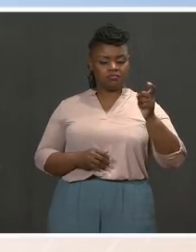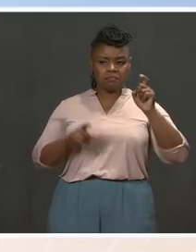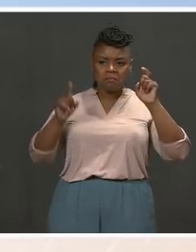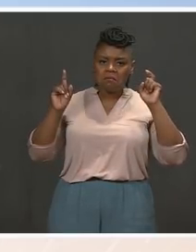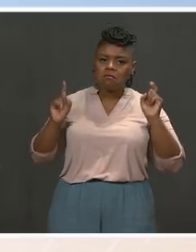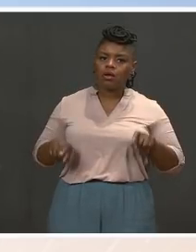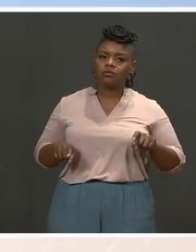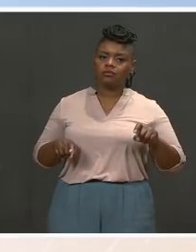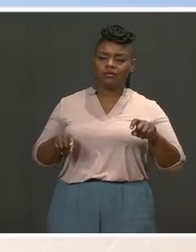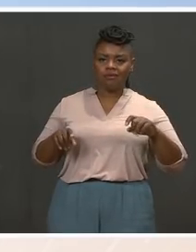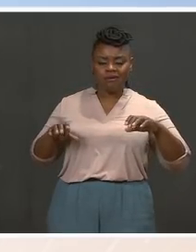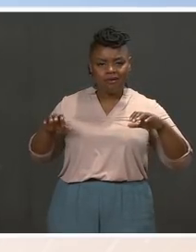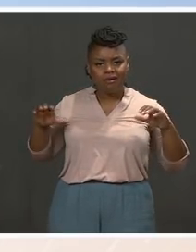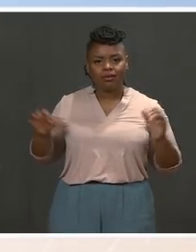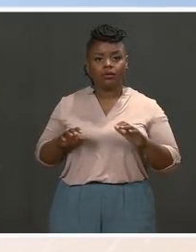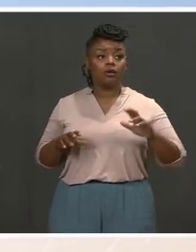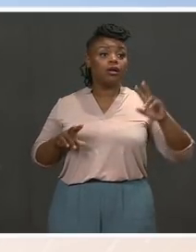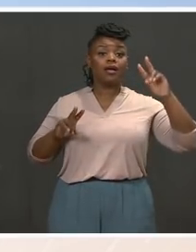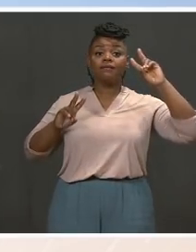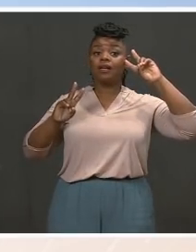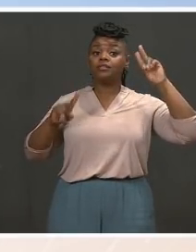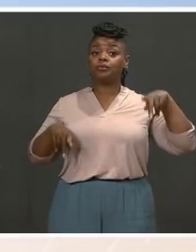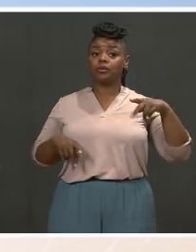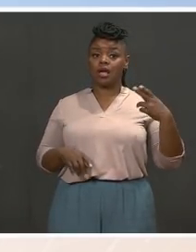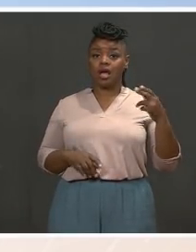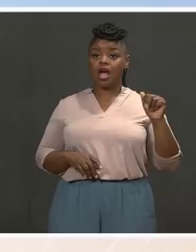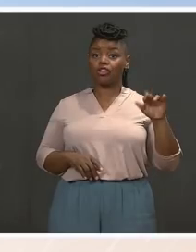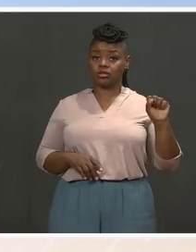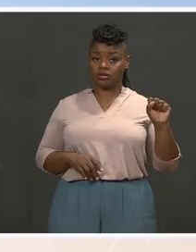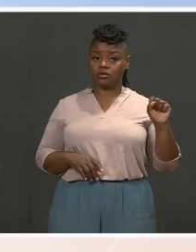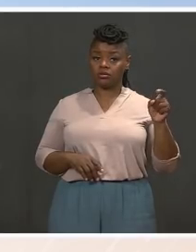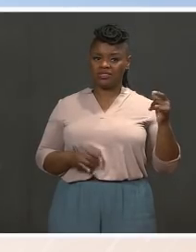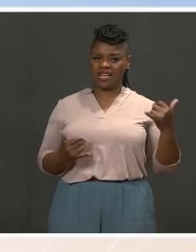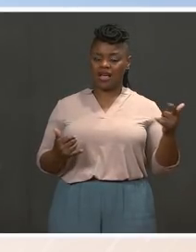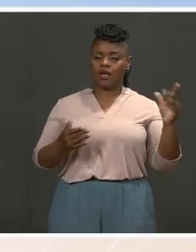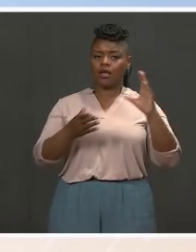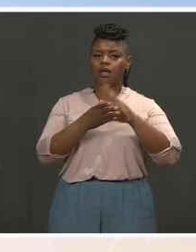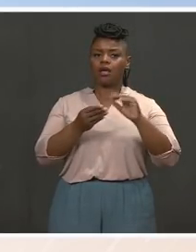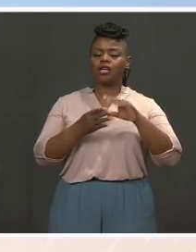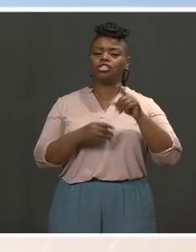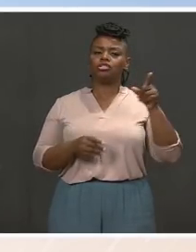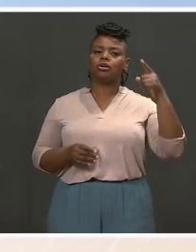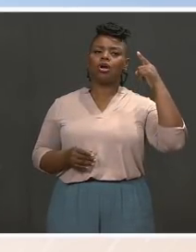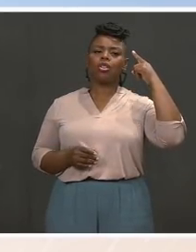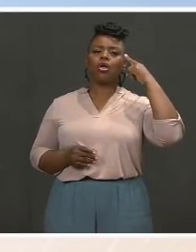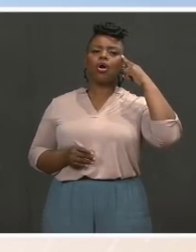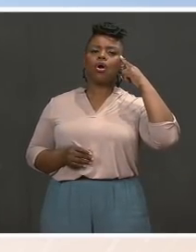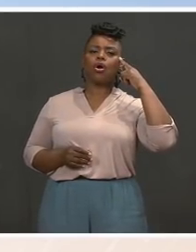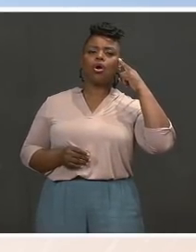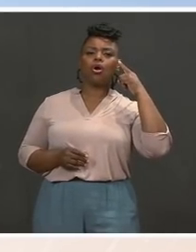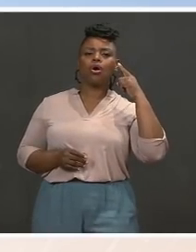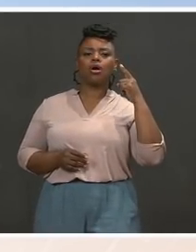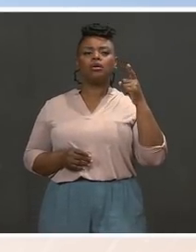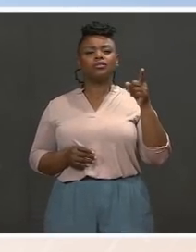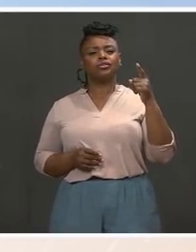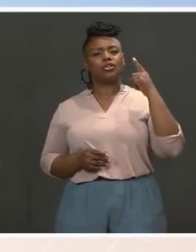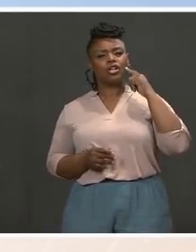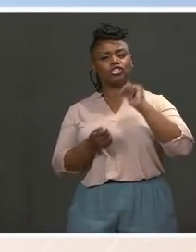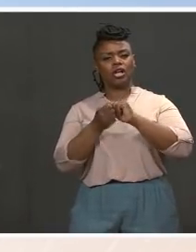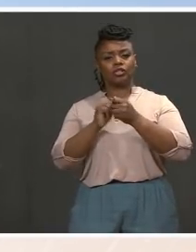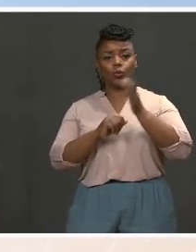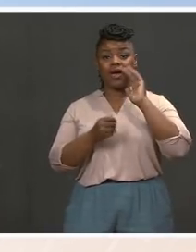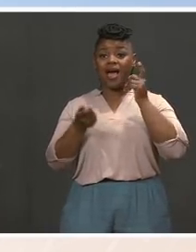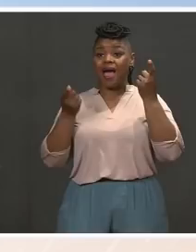Harris said today on CBS that she thought the change would have occurred after the Sandy Hook shootings. And I'm curious,